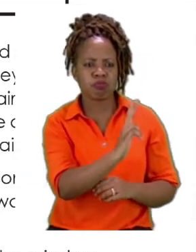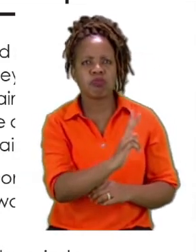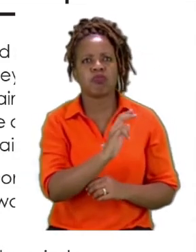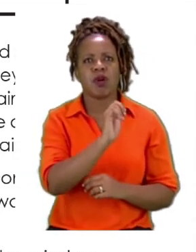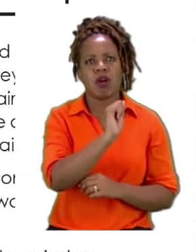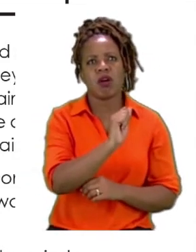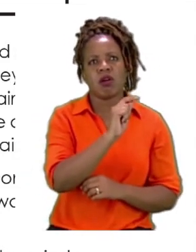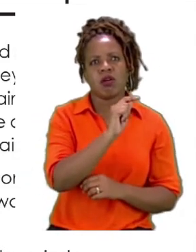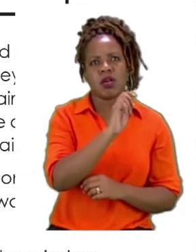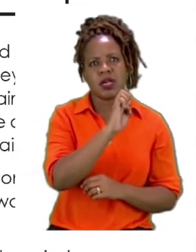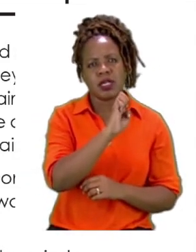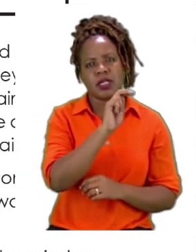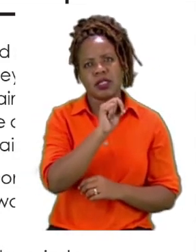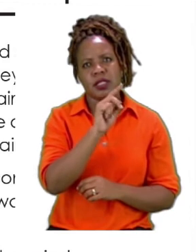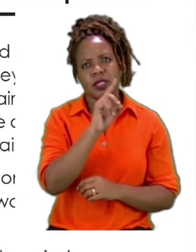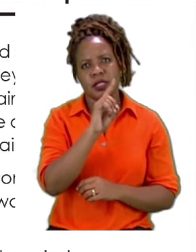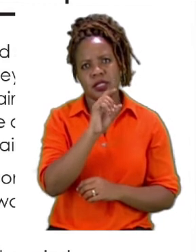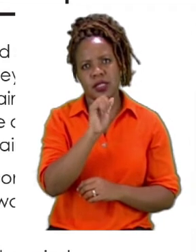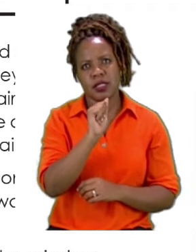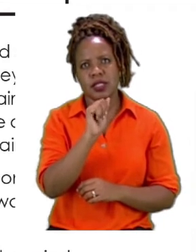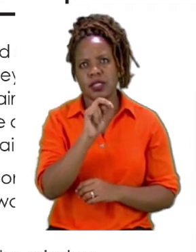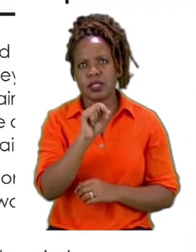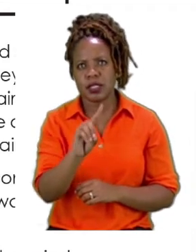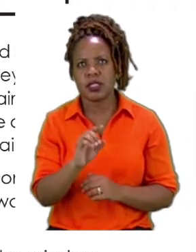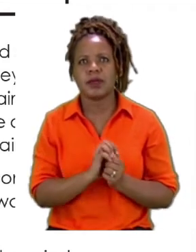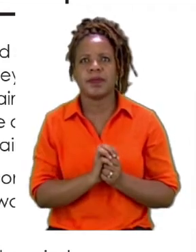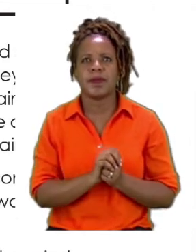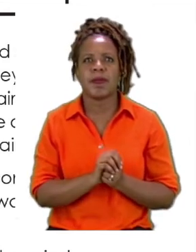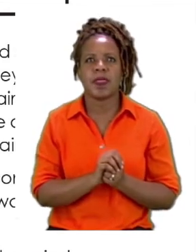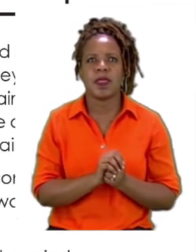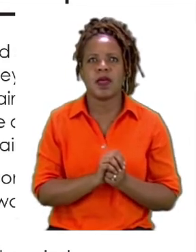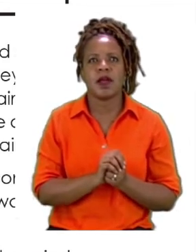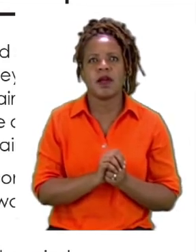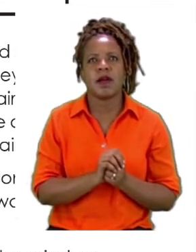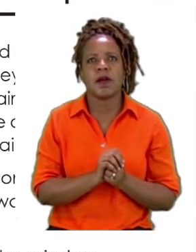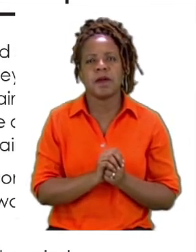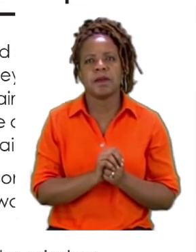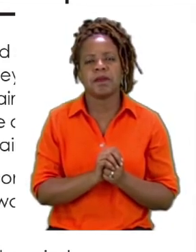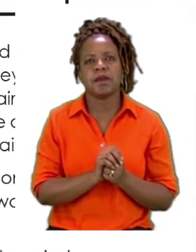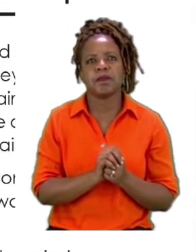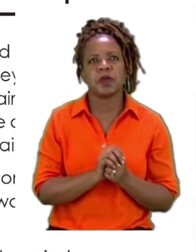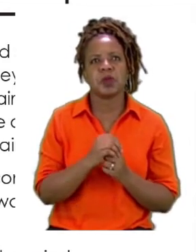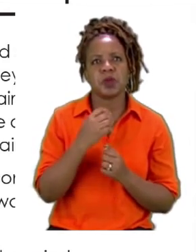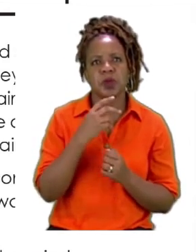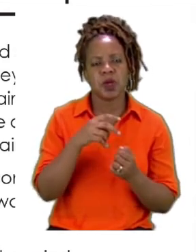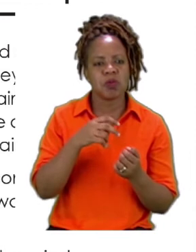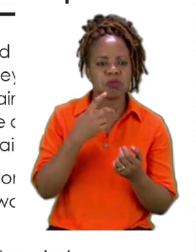She checked their tickets and told them where to sit on the airplane.